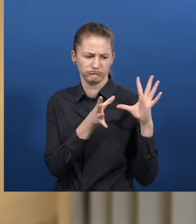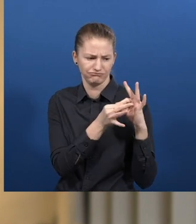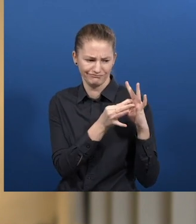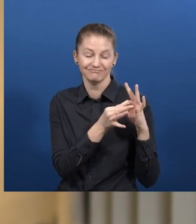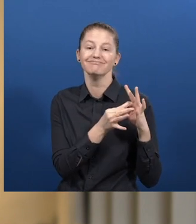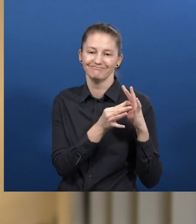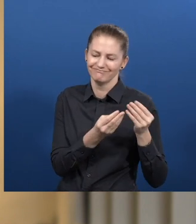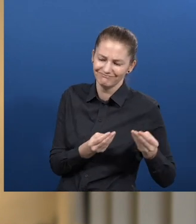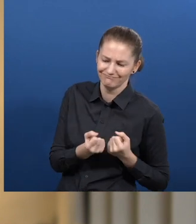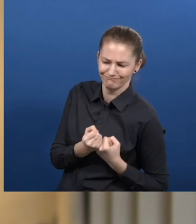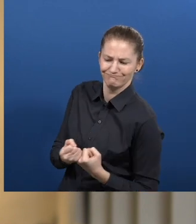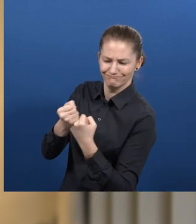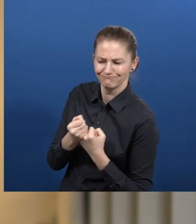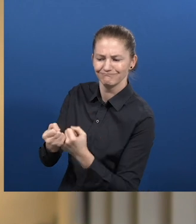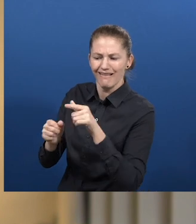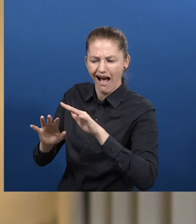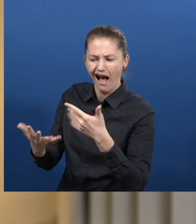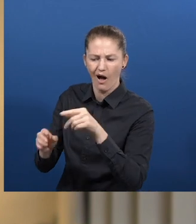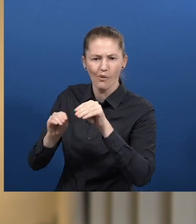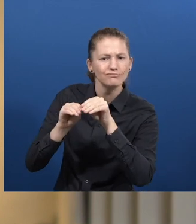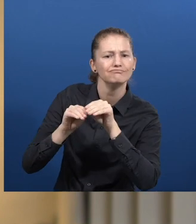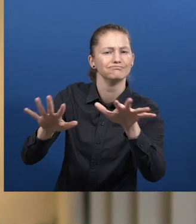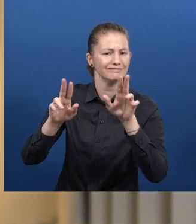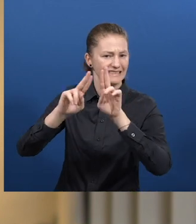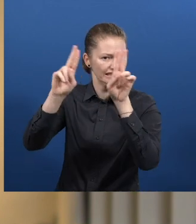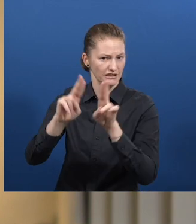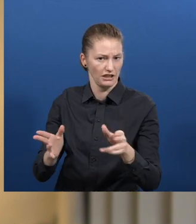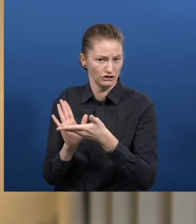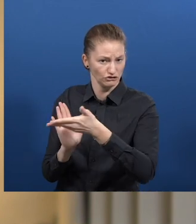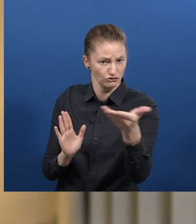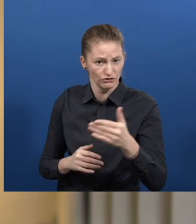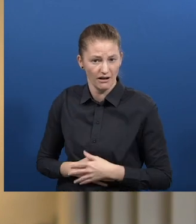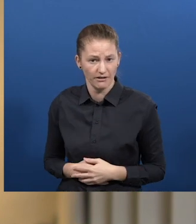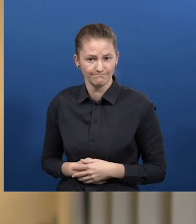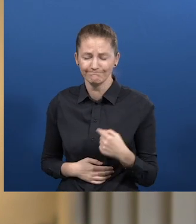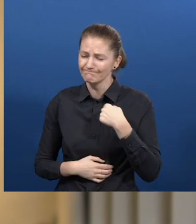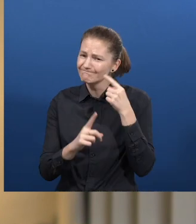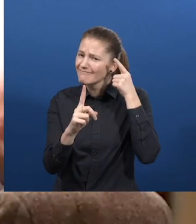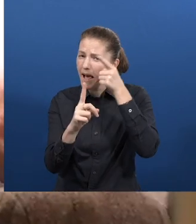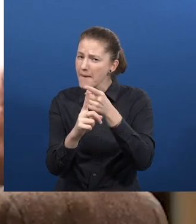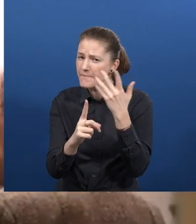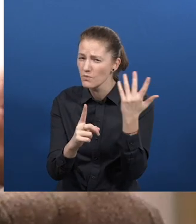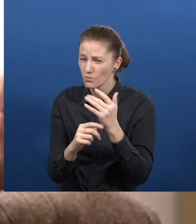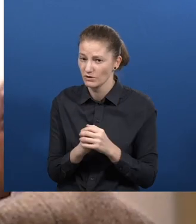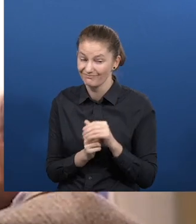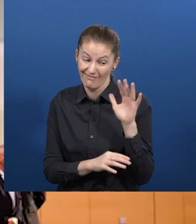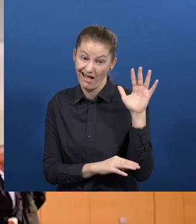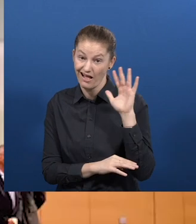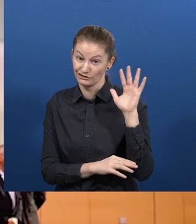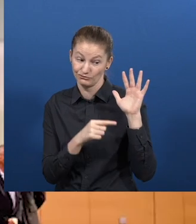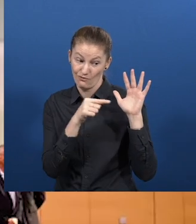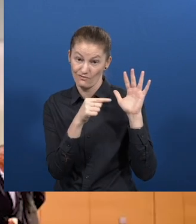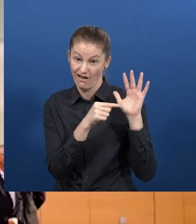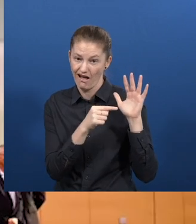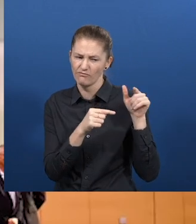forces together with Ashoka, a global acting social entrepreneur. And my goal